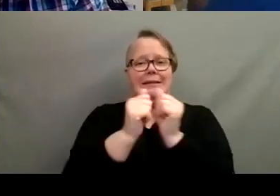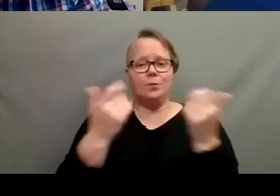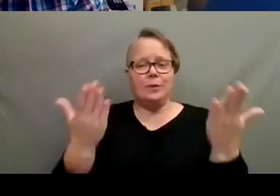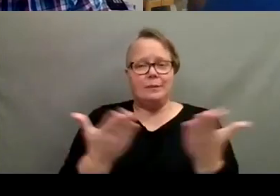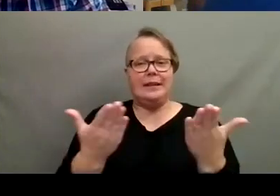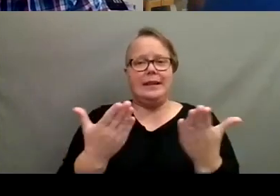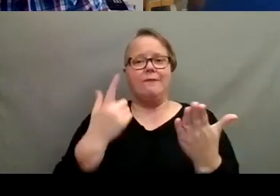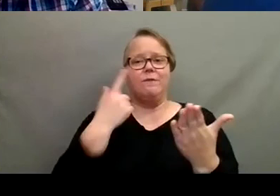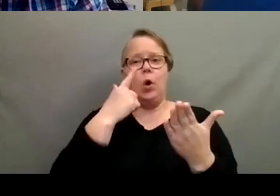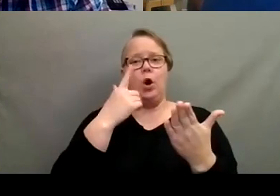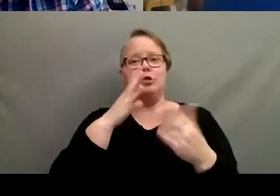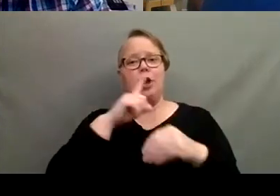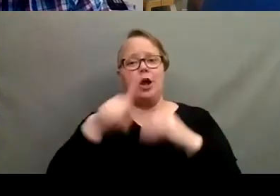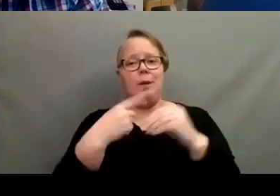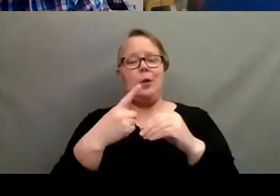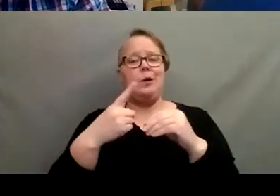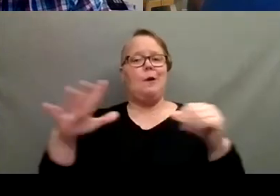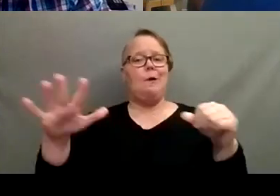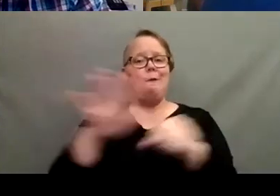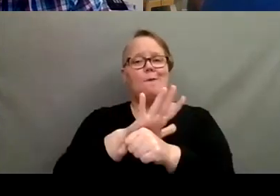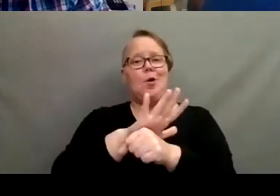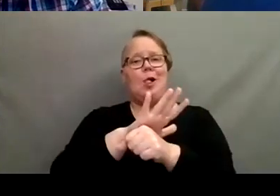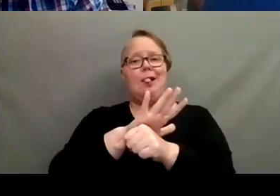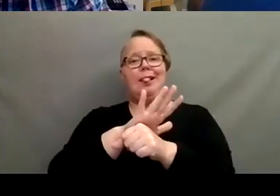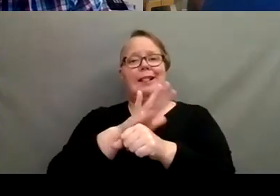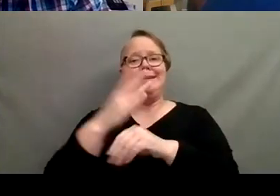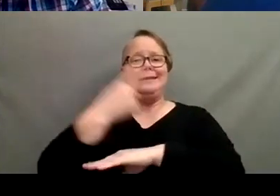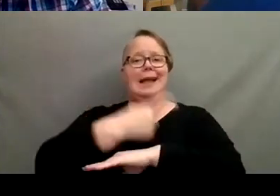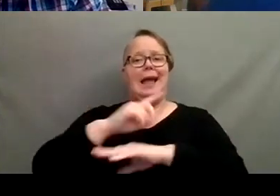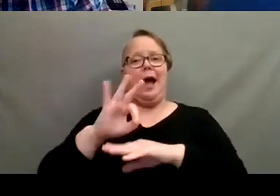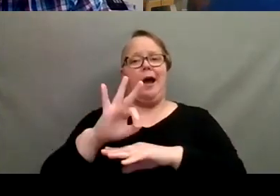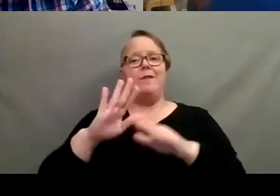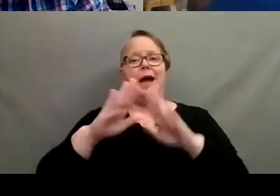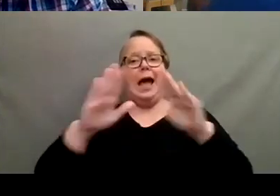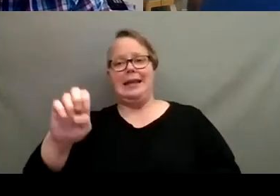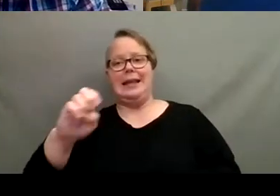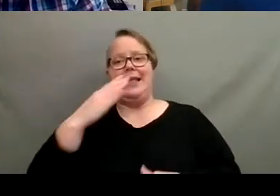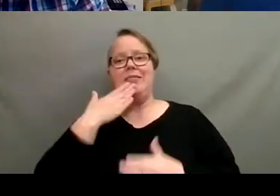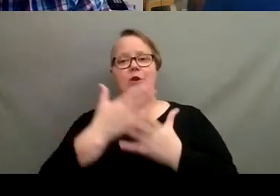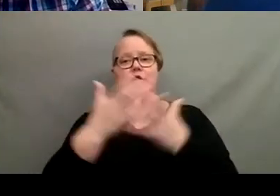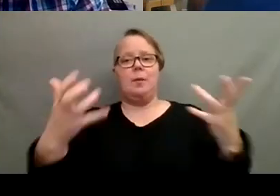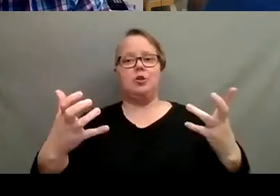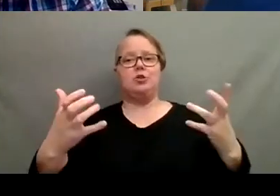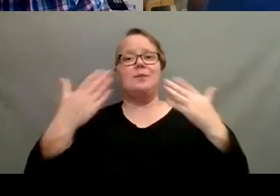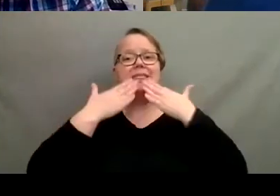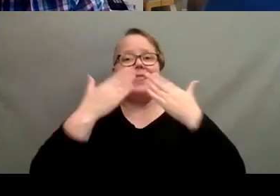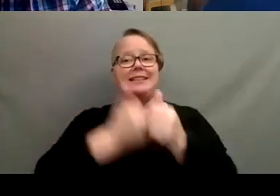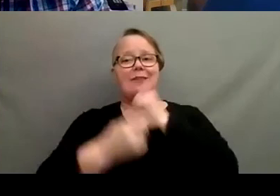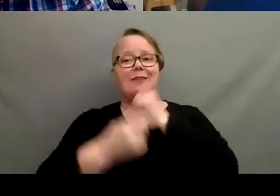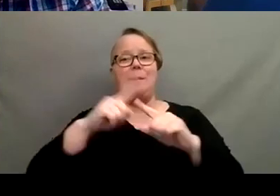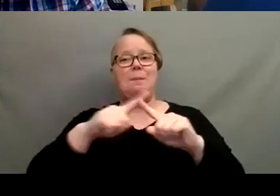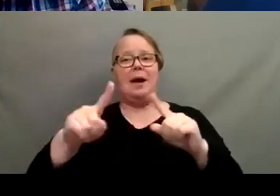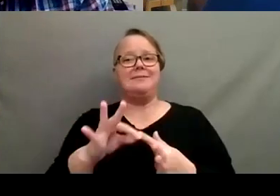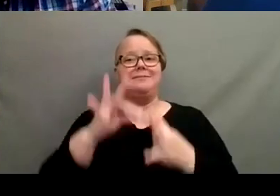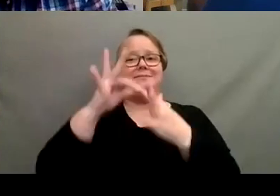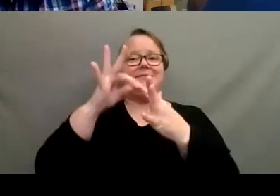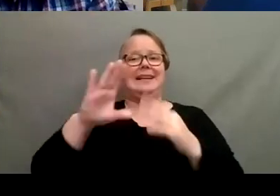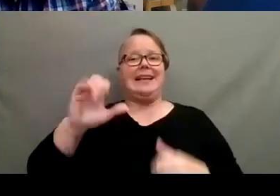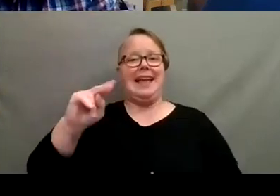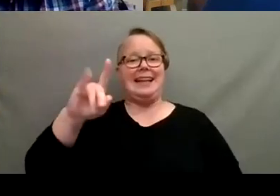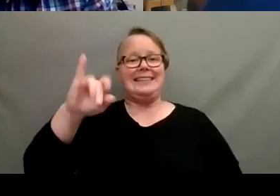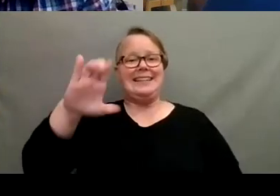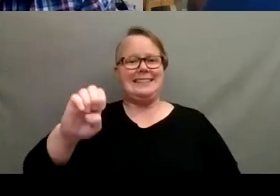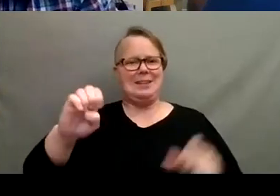houseplants. And we have found ourselves here at the other end. Ken, Katie, thank you so much. Thank you, everyone. But especially thank you, Candace.